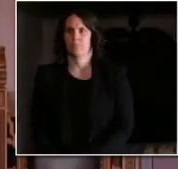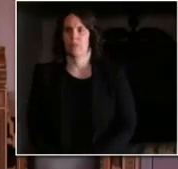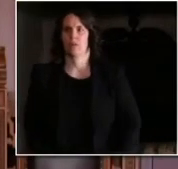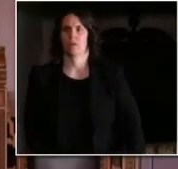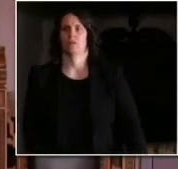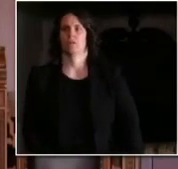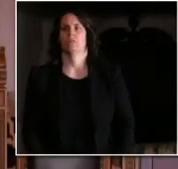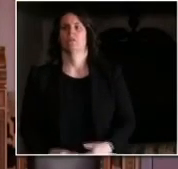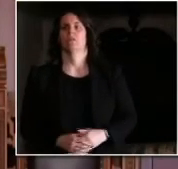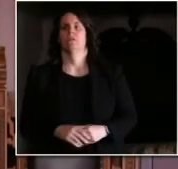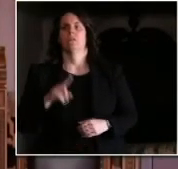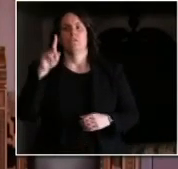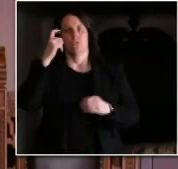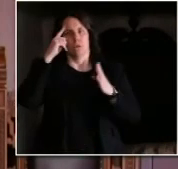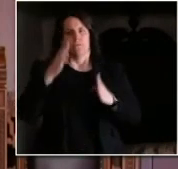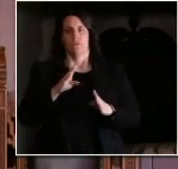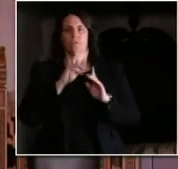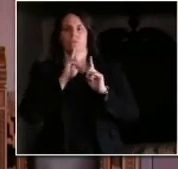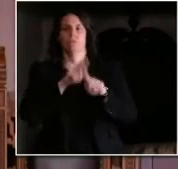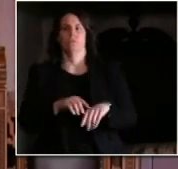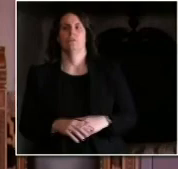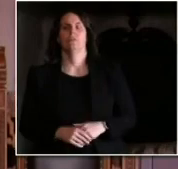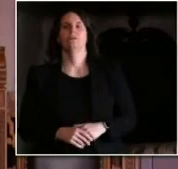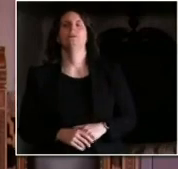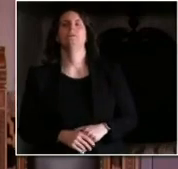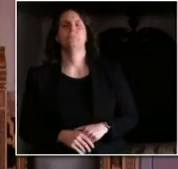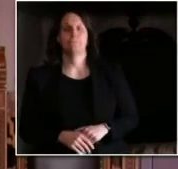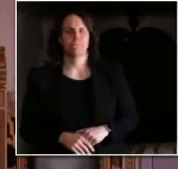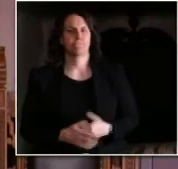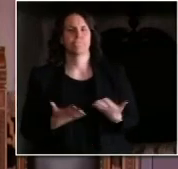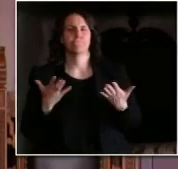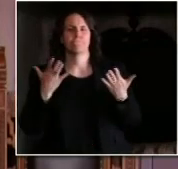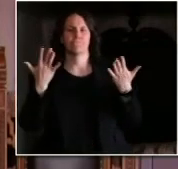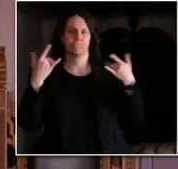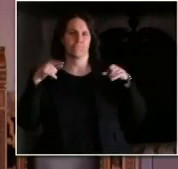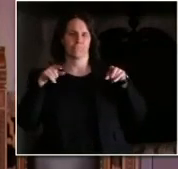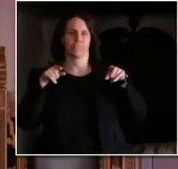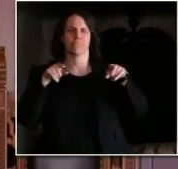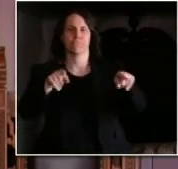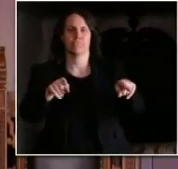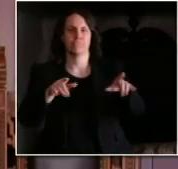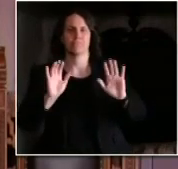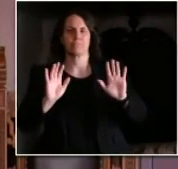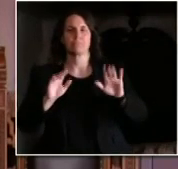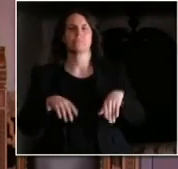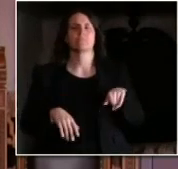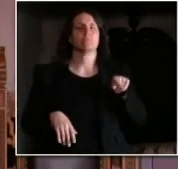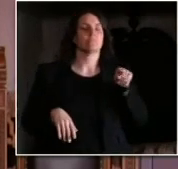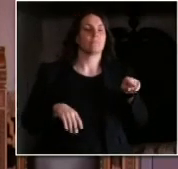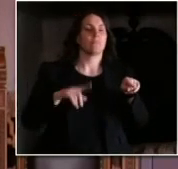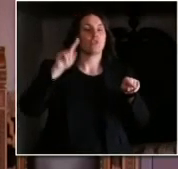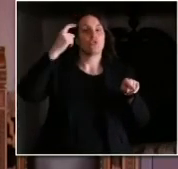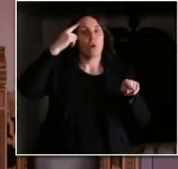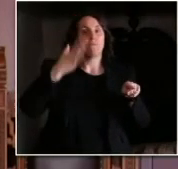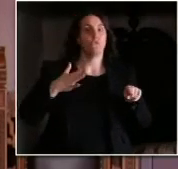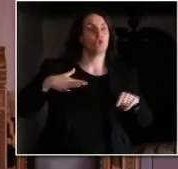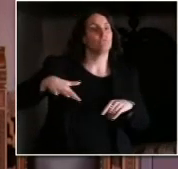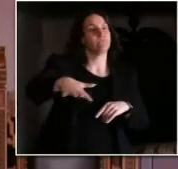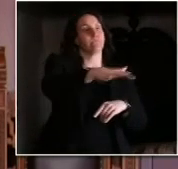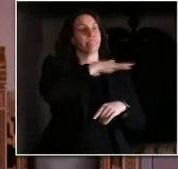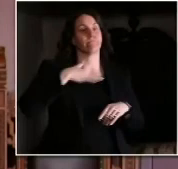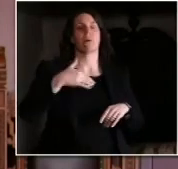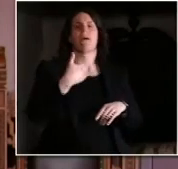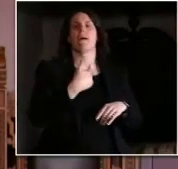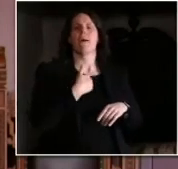that, it'll look pretty much the same. We have several states. Certainly the governors will be in communication with each other on a regular basis.